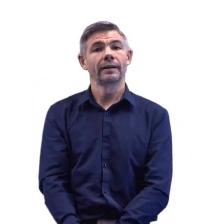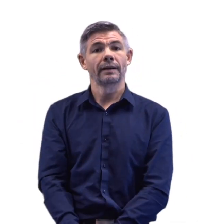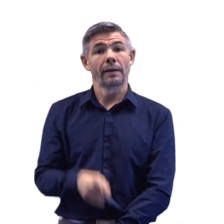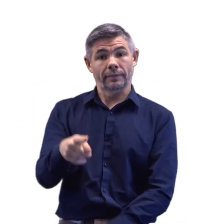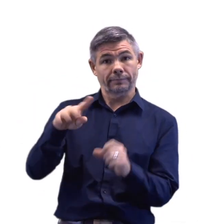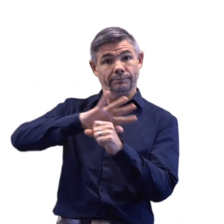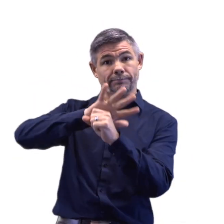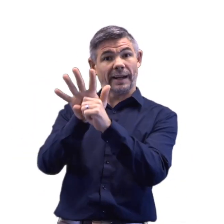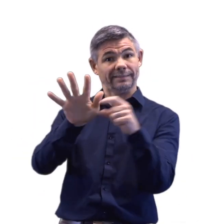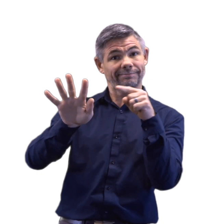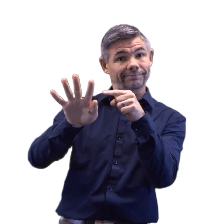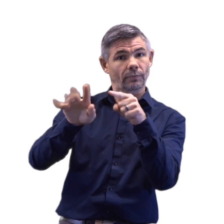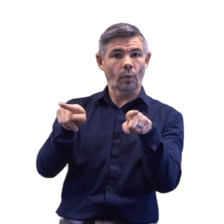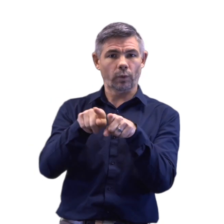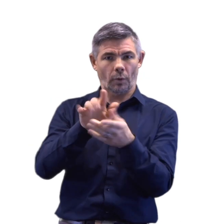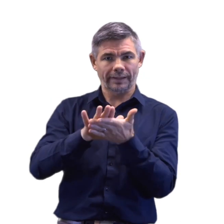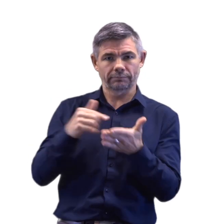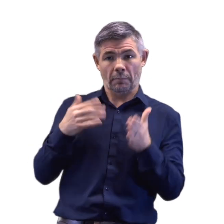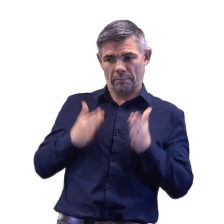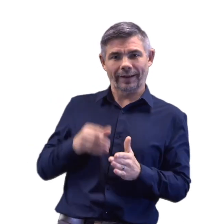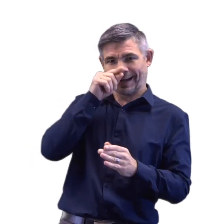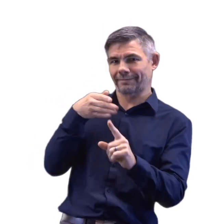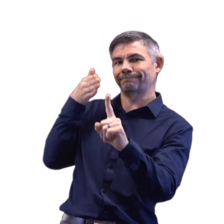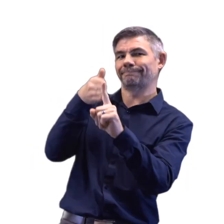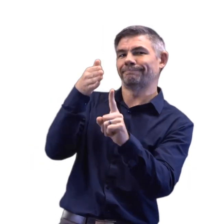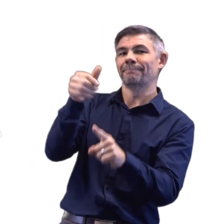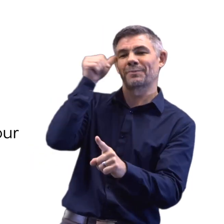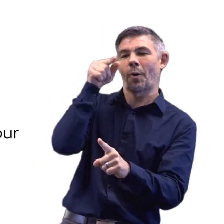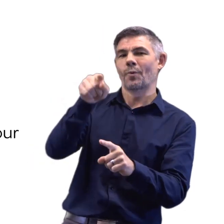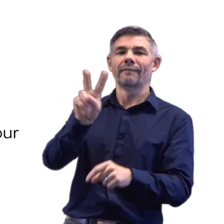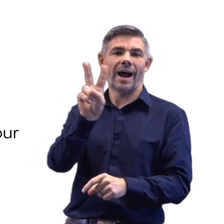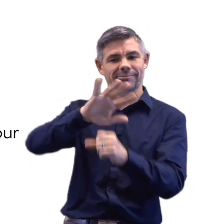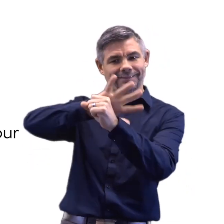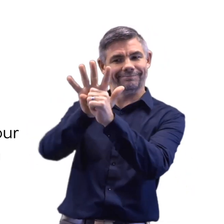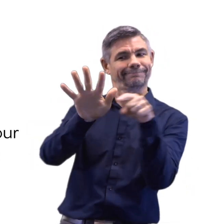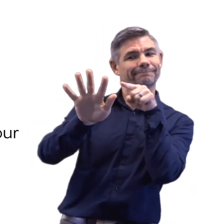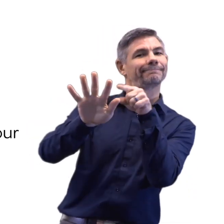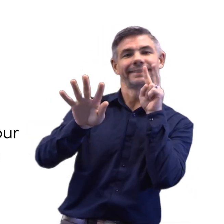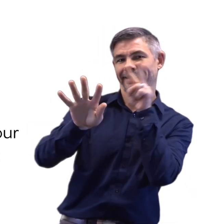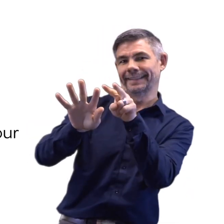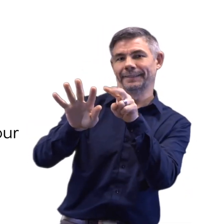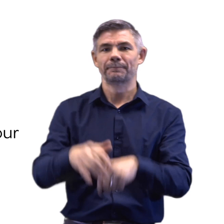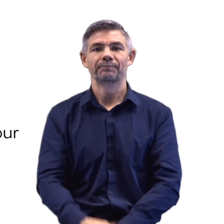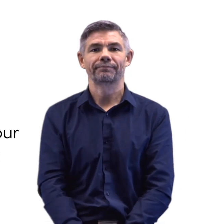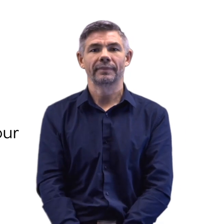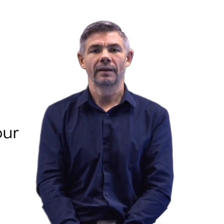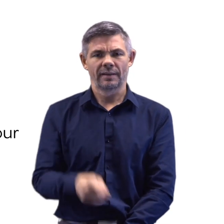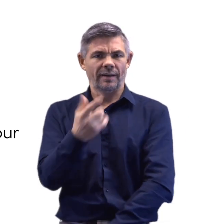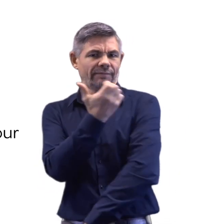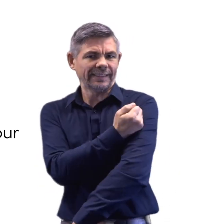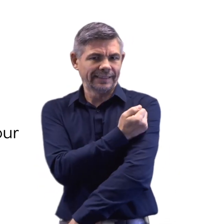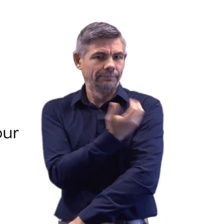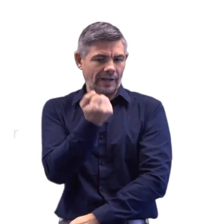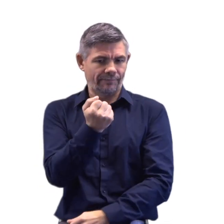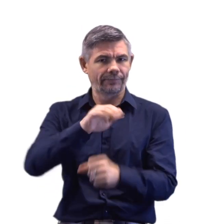The virus uses the spikes on its surface to enter our cells. The spikes of the virus also help our body to identify the virus